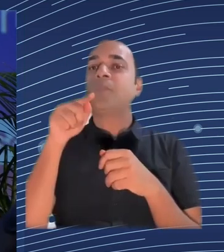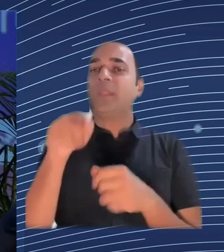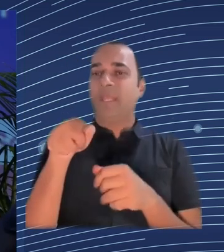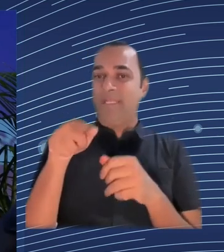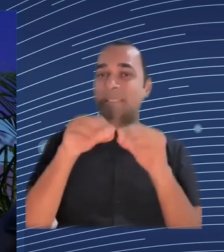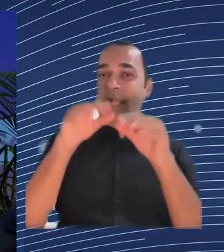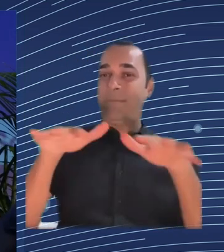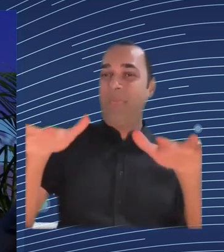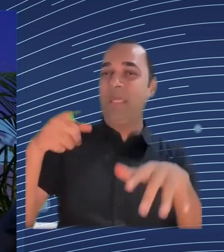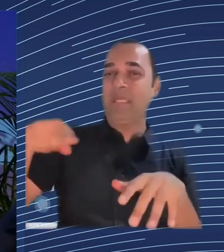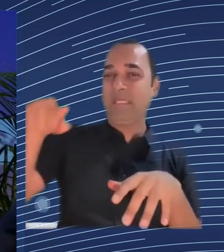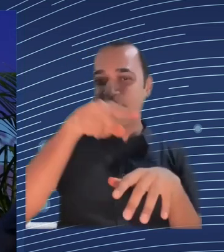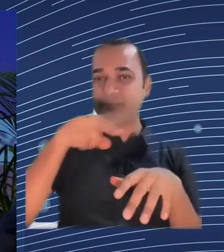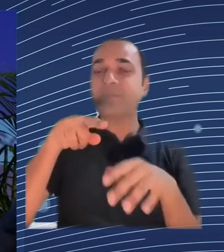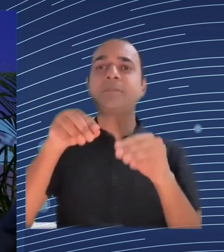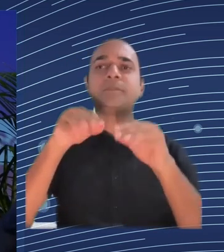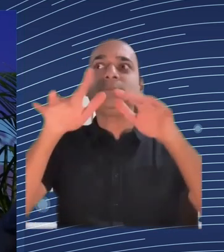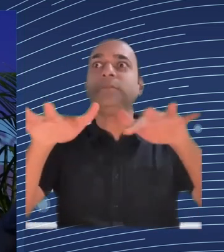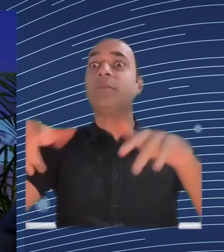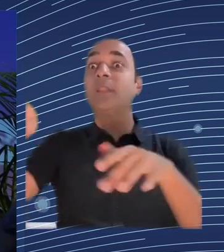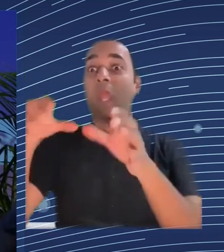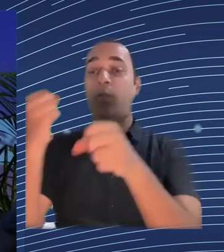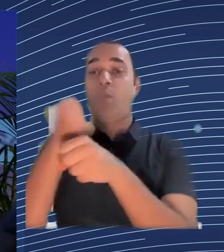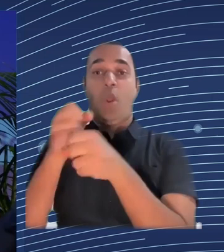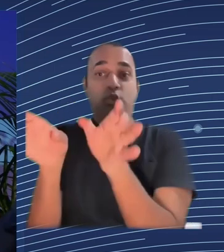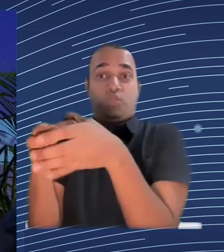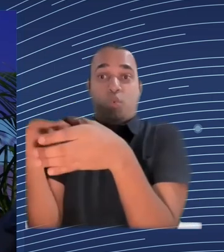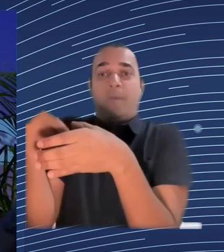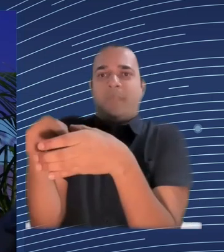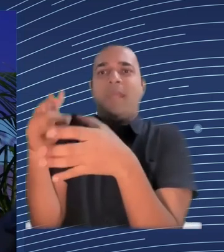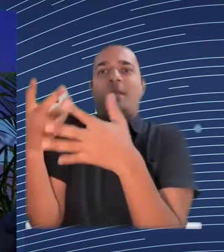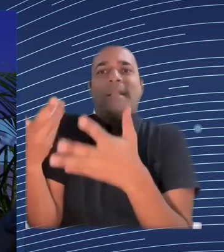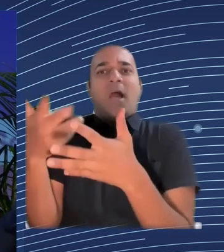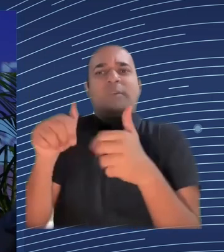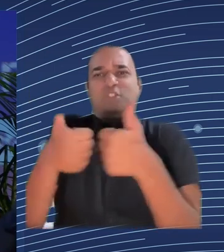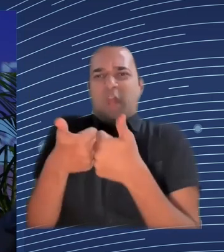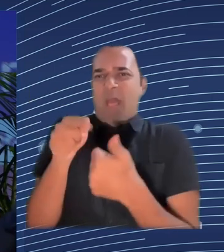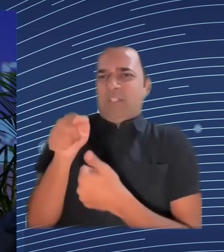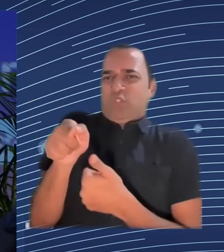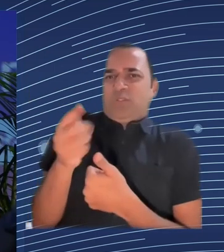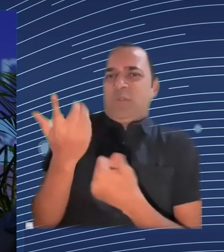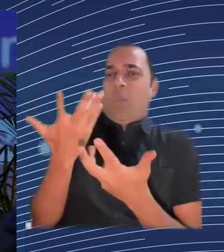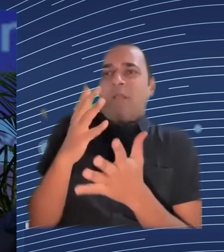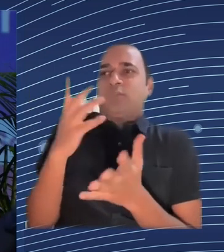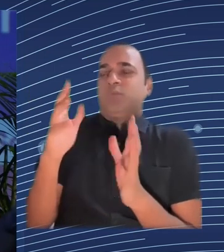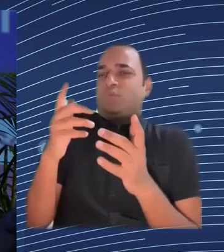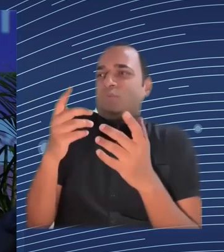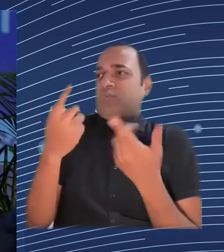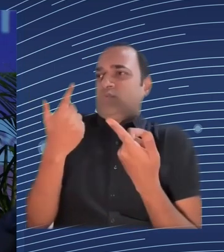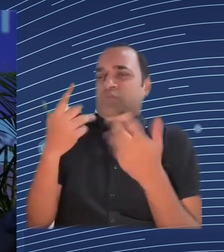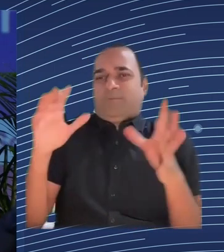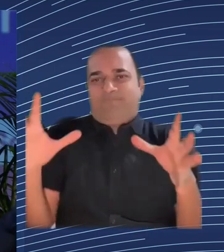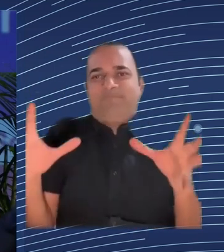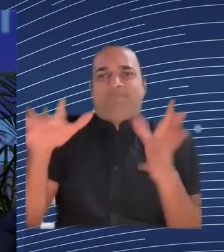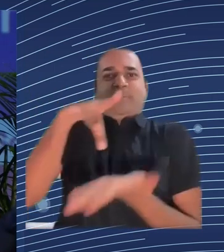recognition systems not working properly at Uber we've had some interesting challenges we've won all of them where